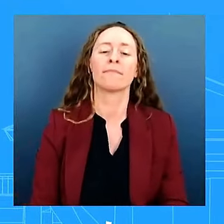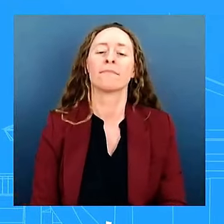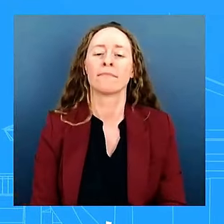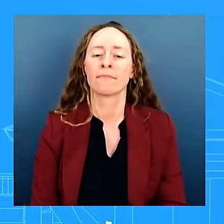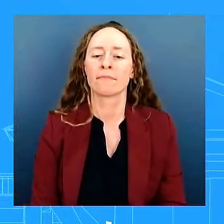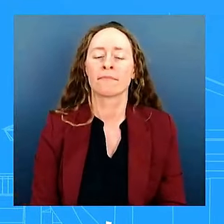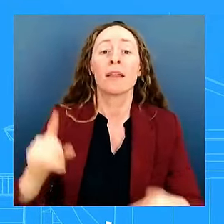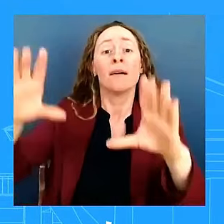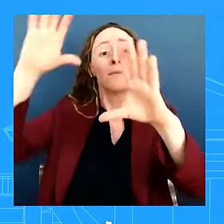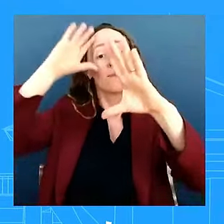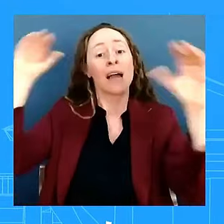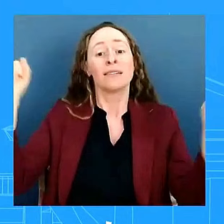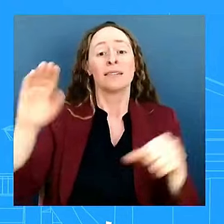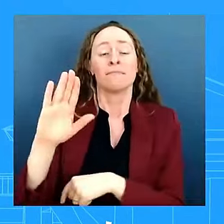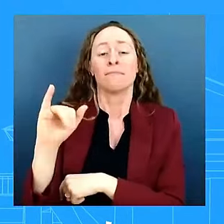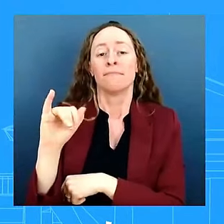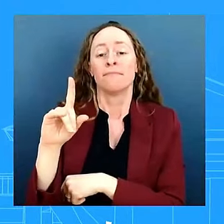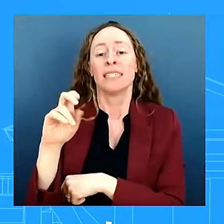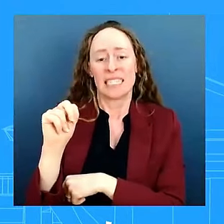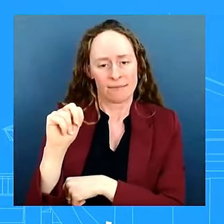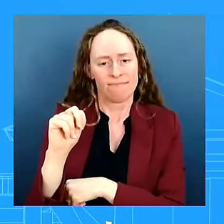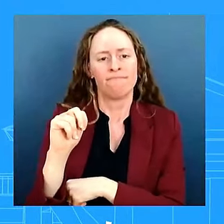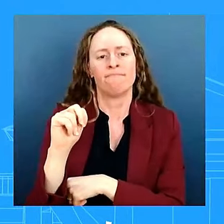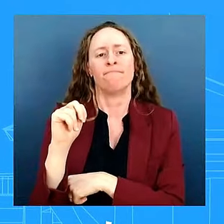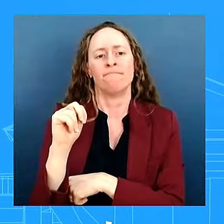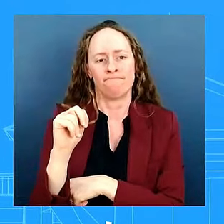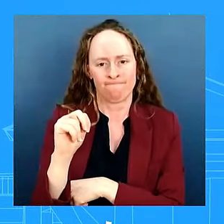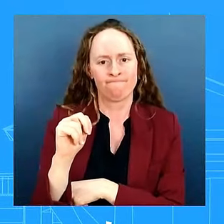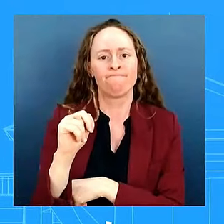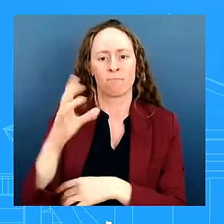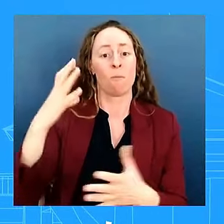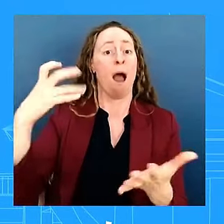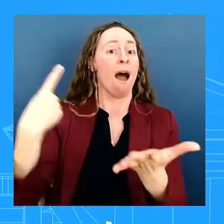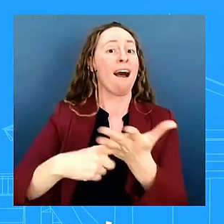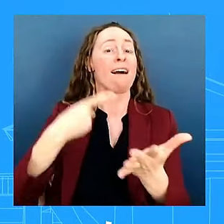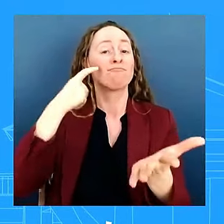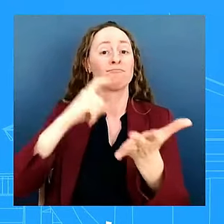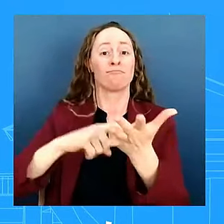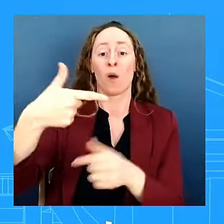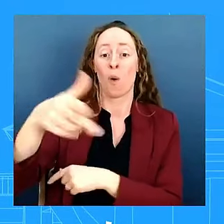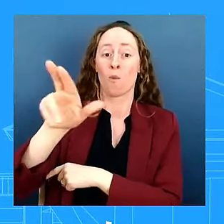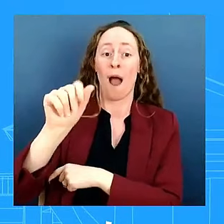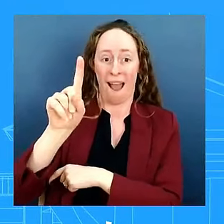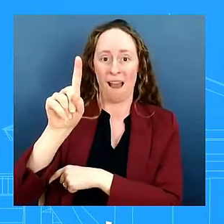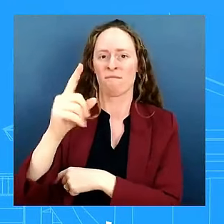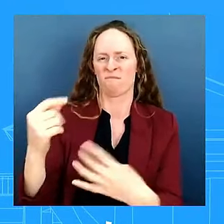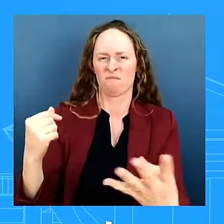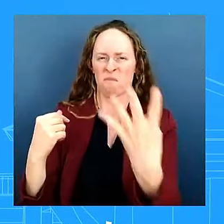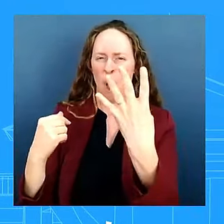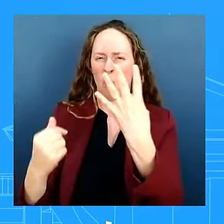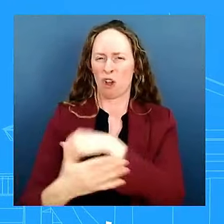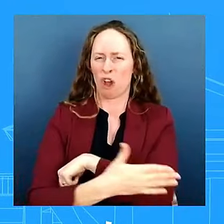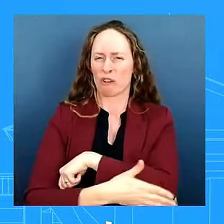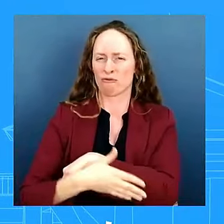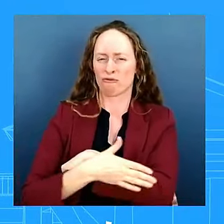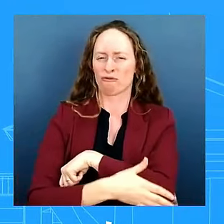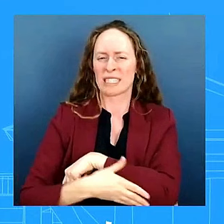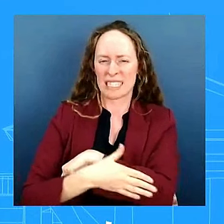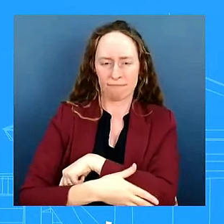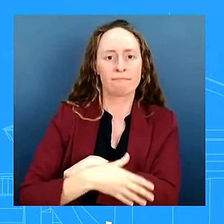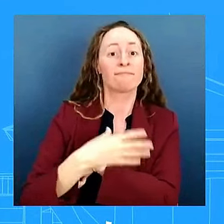leader level and next weekend president biden will host the fourth in-person quad leader summit in wilmington delaware